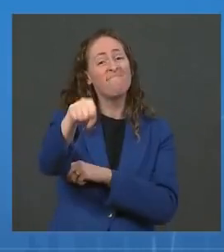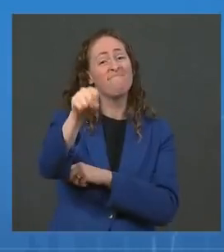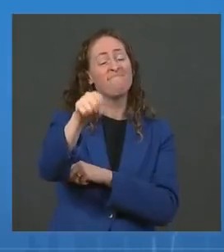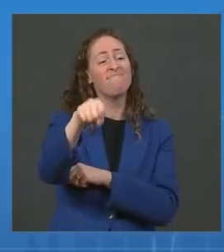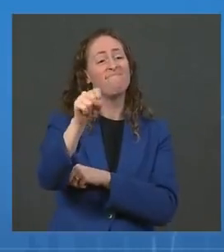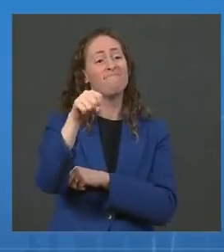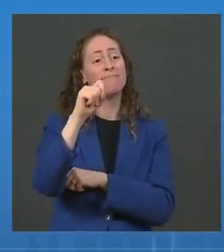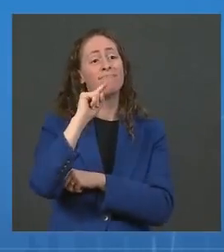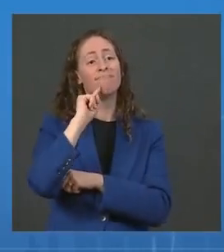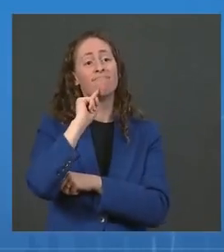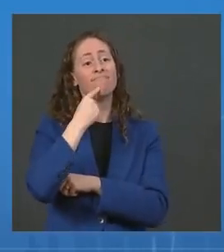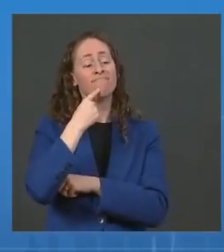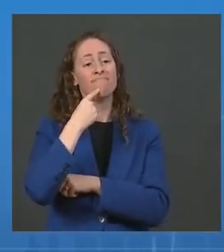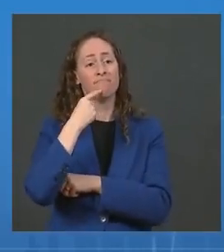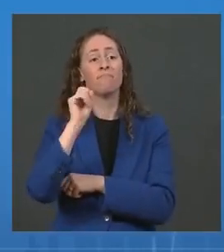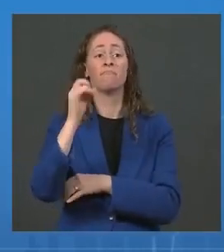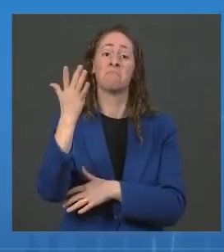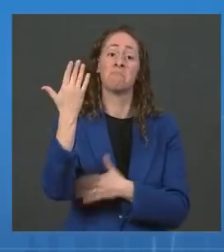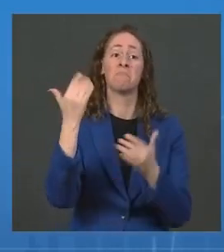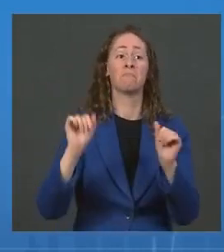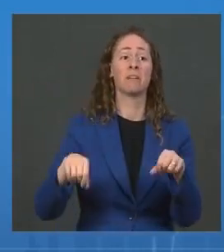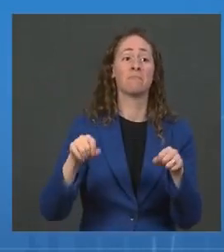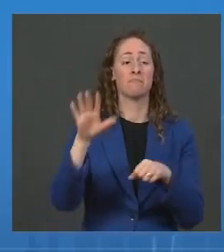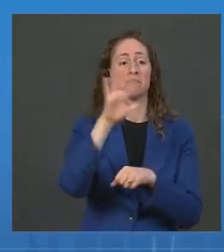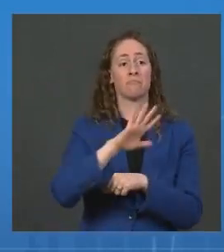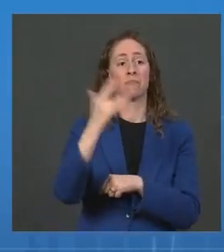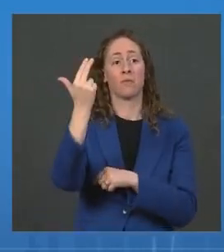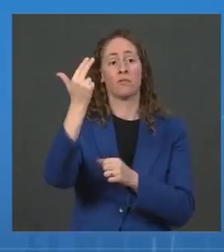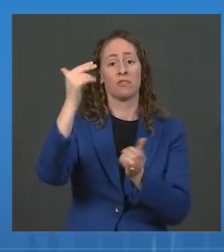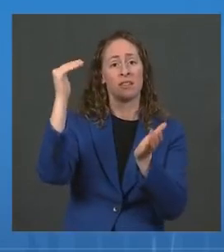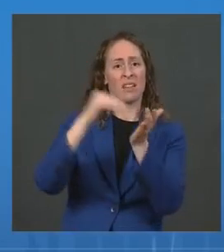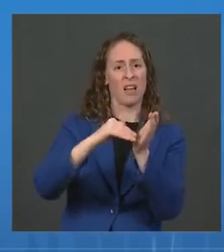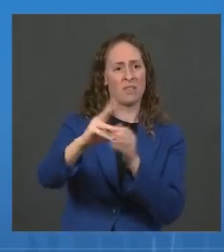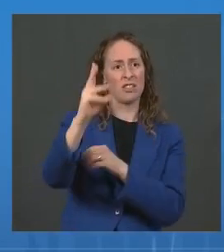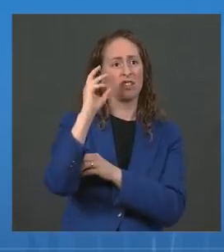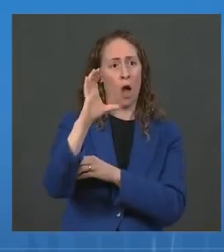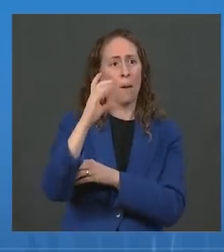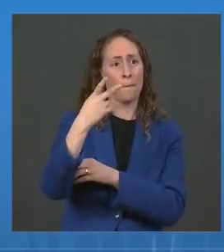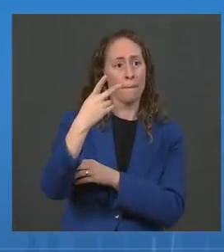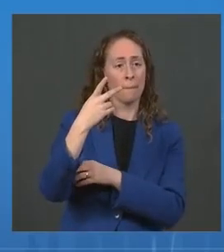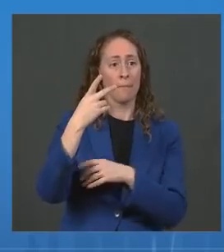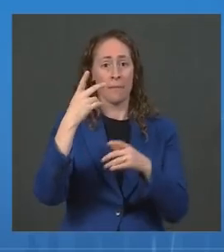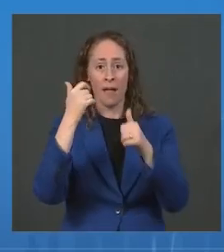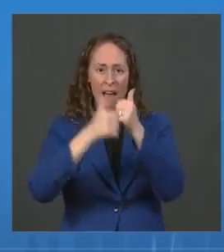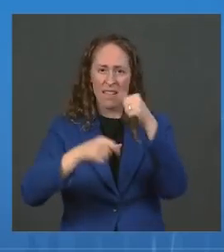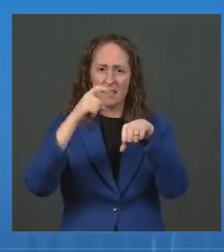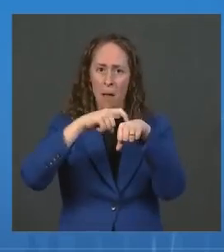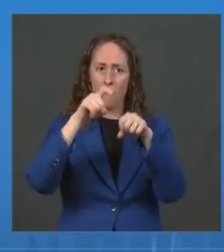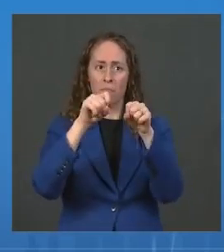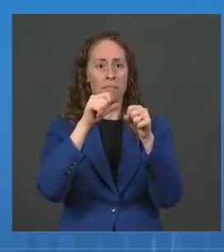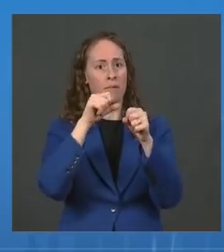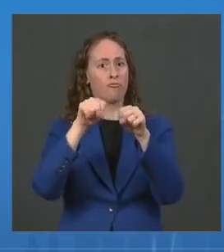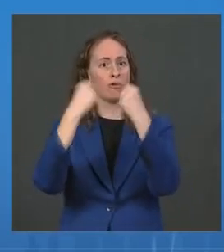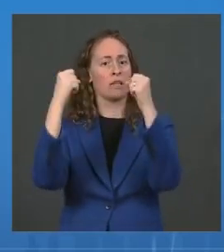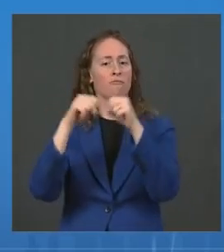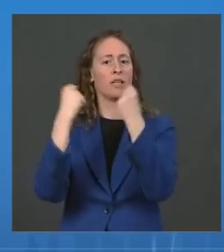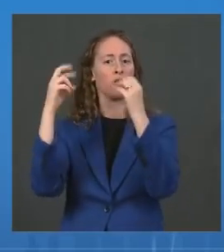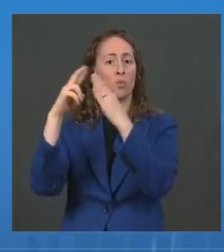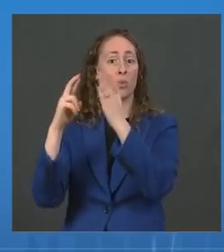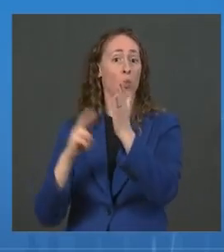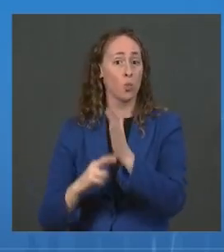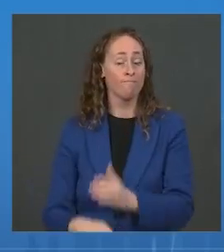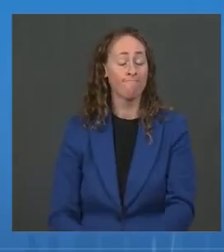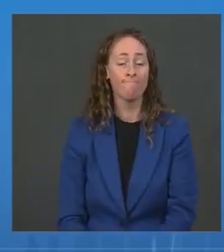to $13,600 per violation. Next question. Monica Alba,